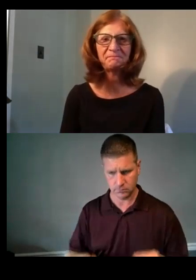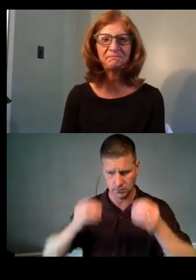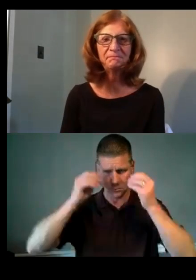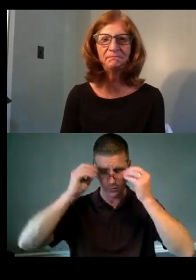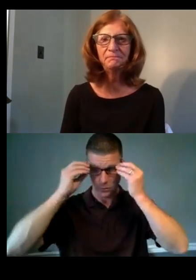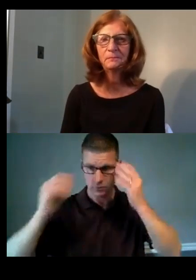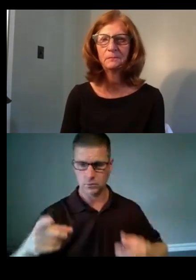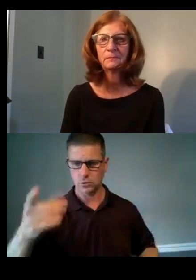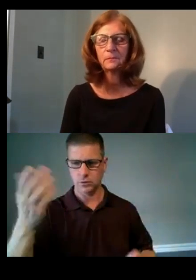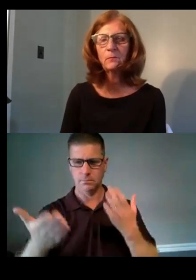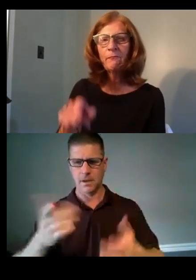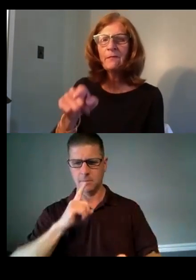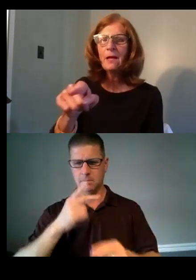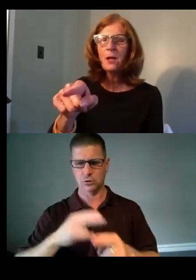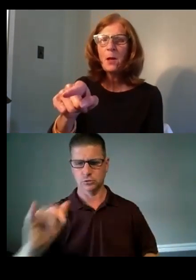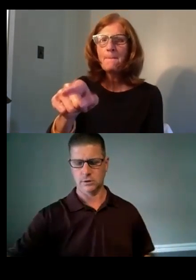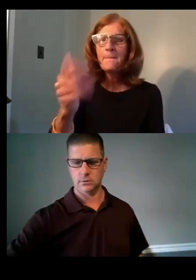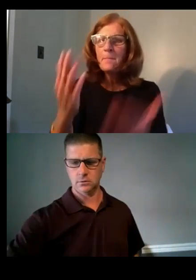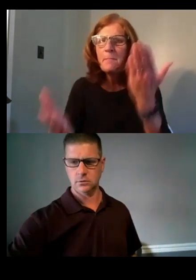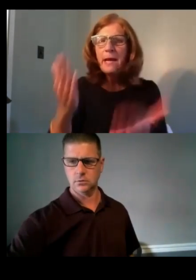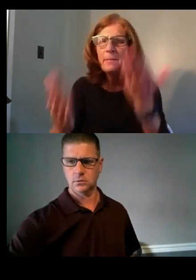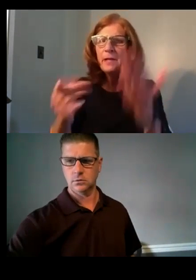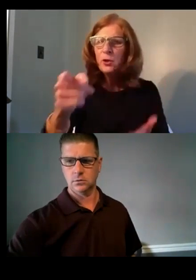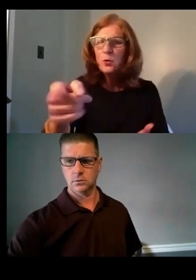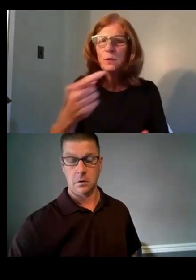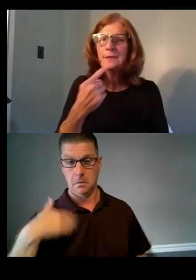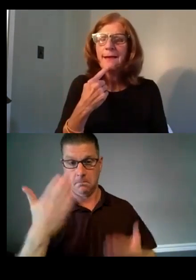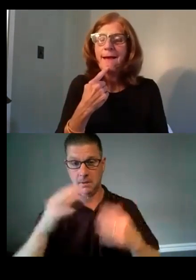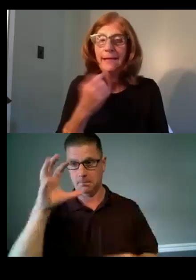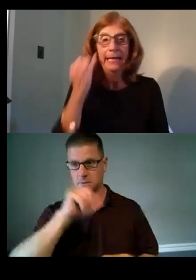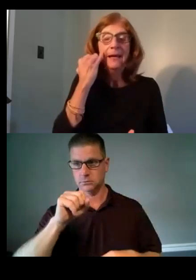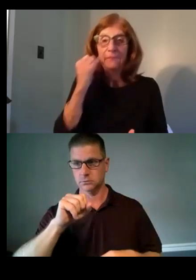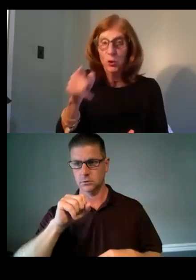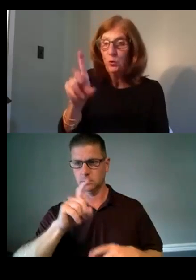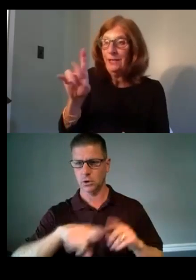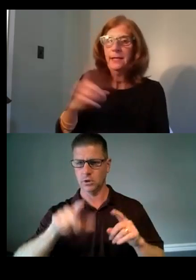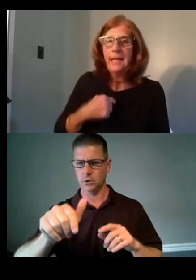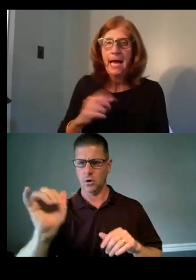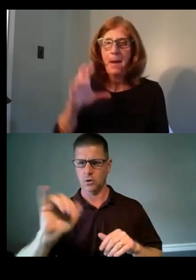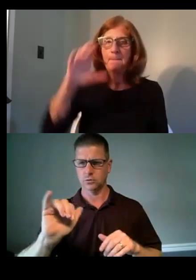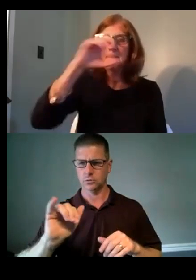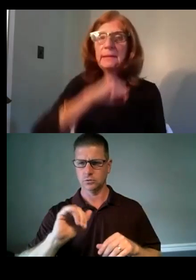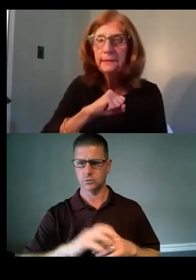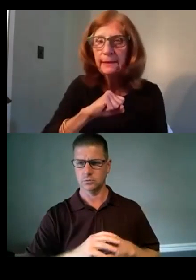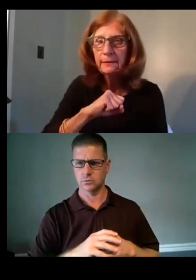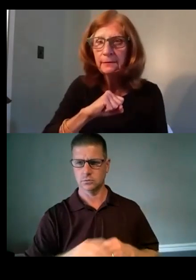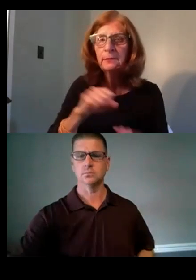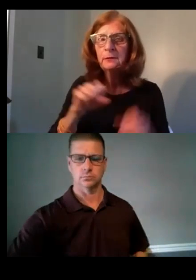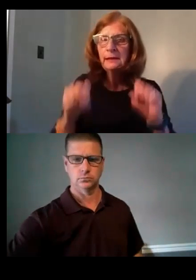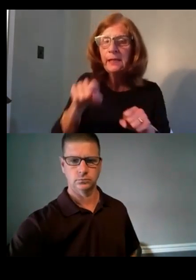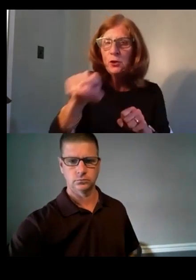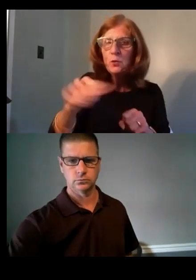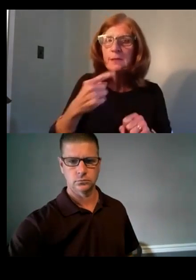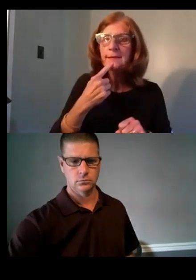You may have mentioned it, and I may have missed it. I apologize if you did. But can you also speak to the fact that they have to take on